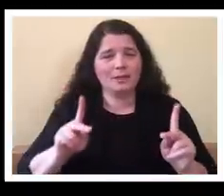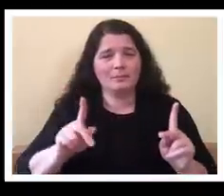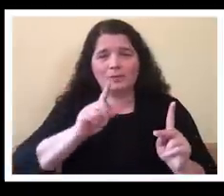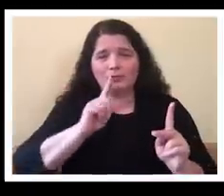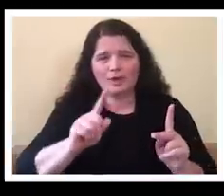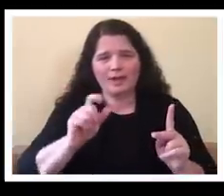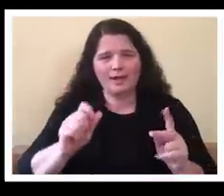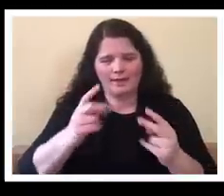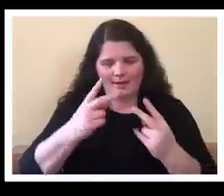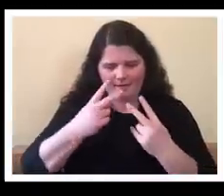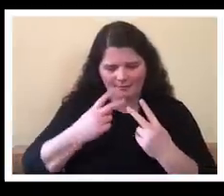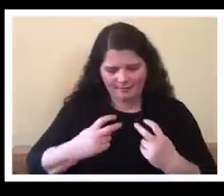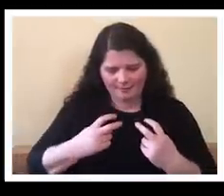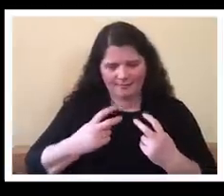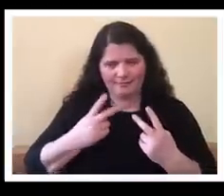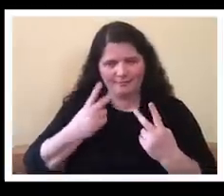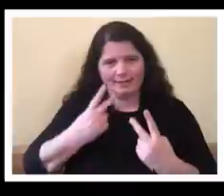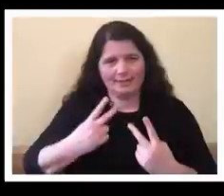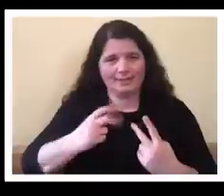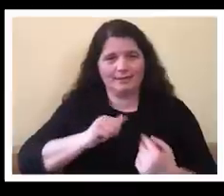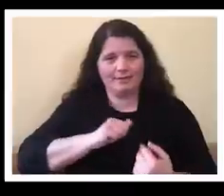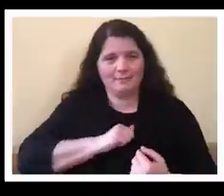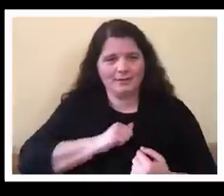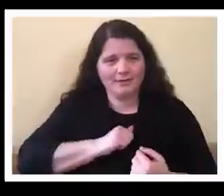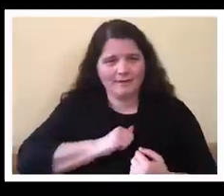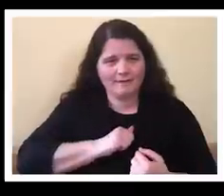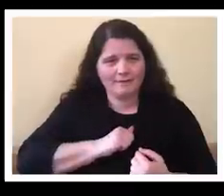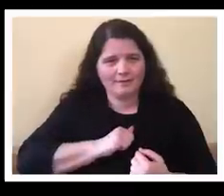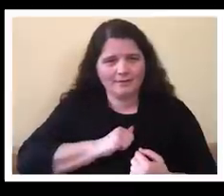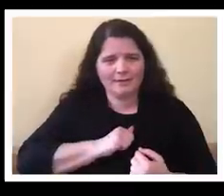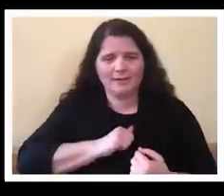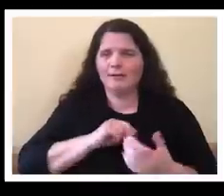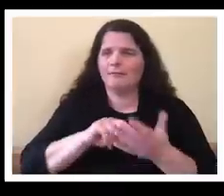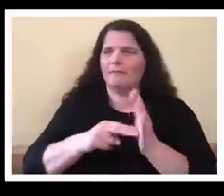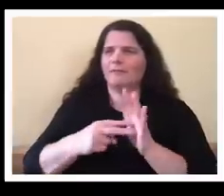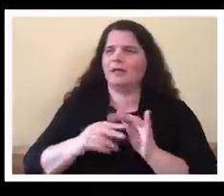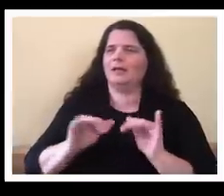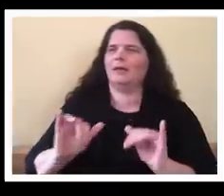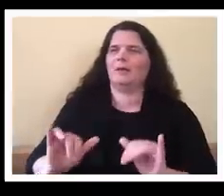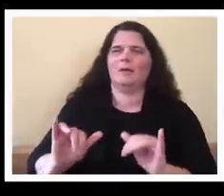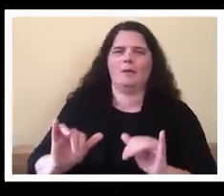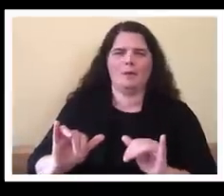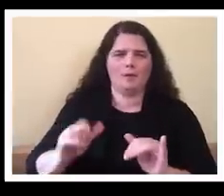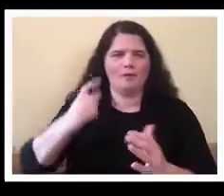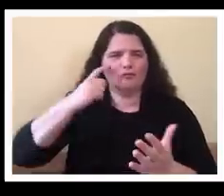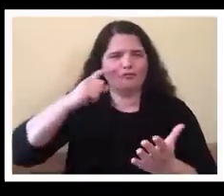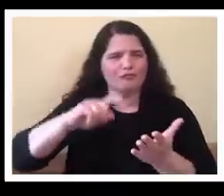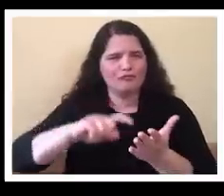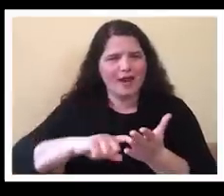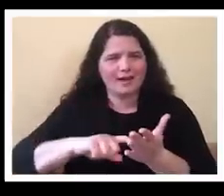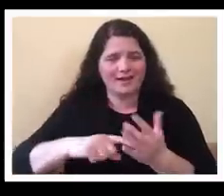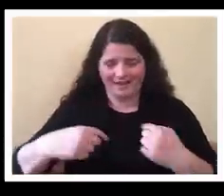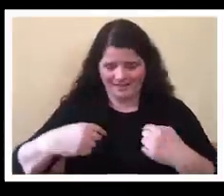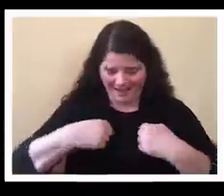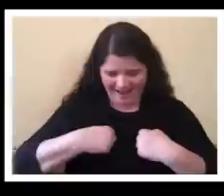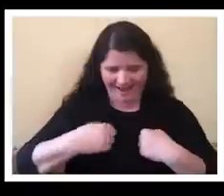look at their own prejudices